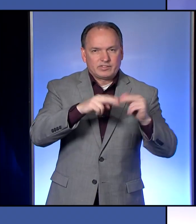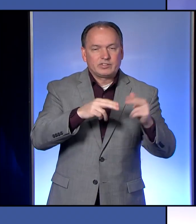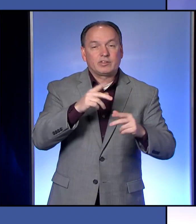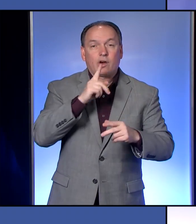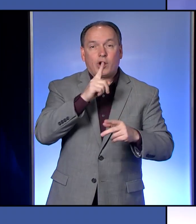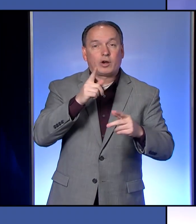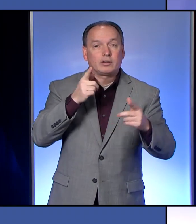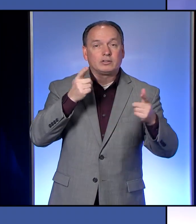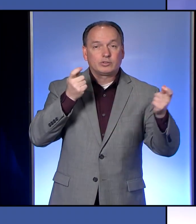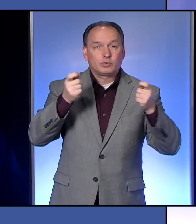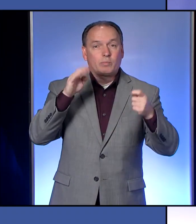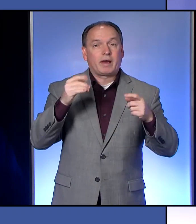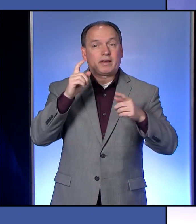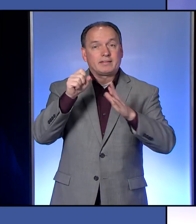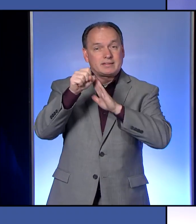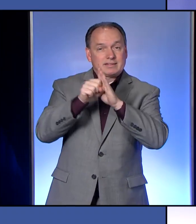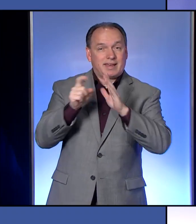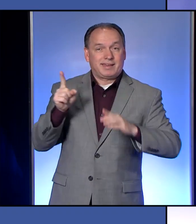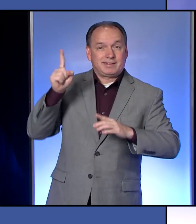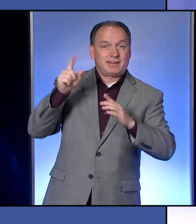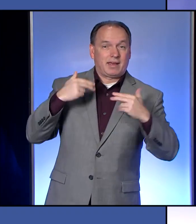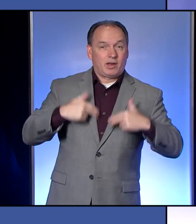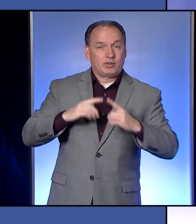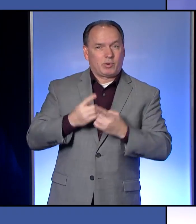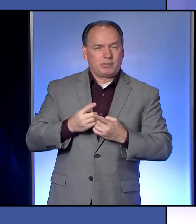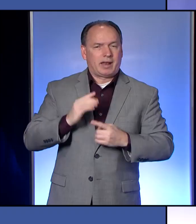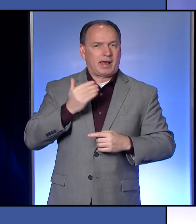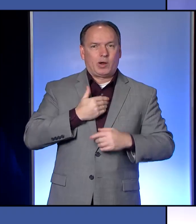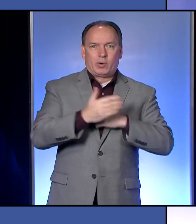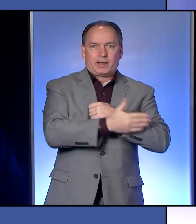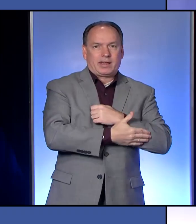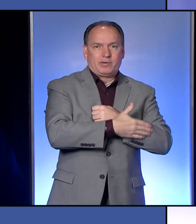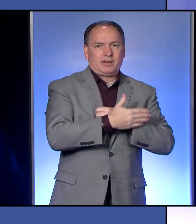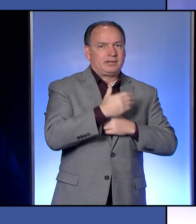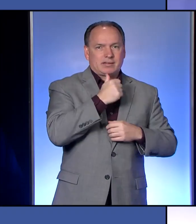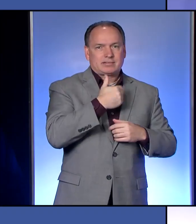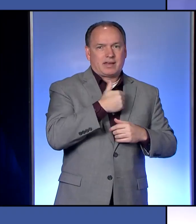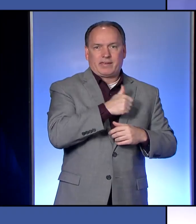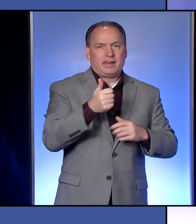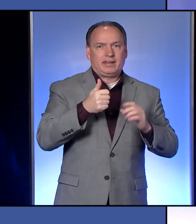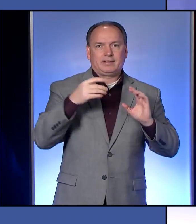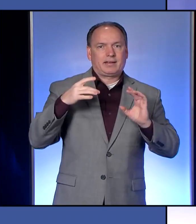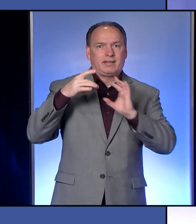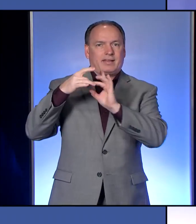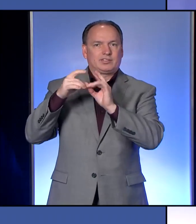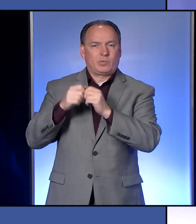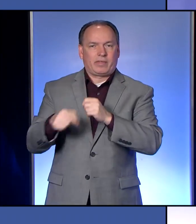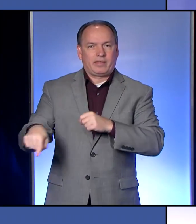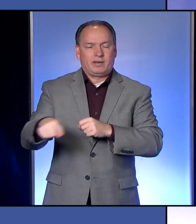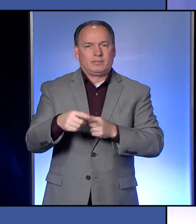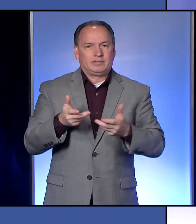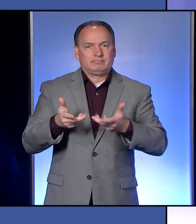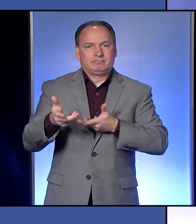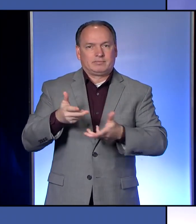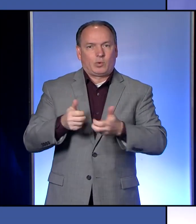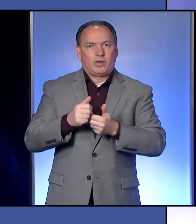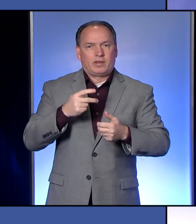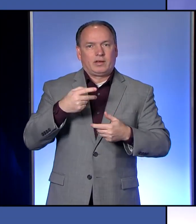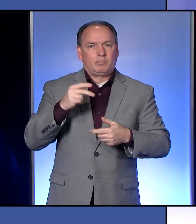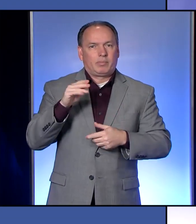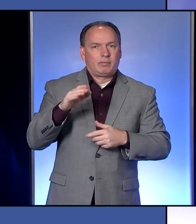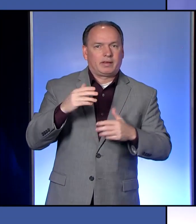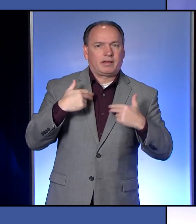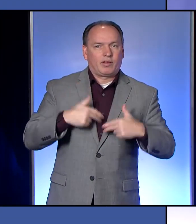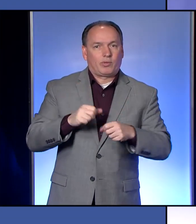state health department. And our county health department doesn't have any interface with them in terms of our public health work.